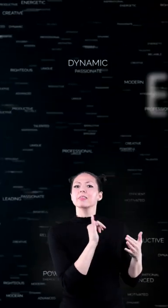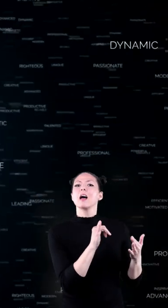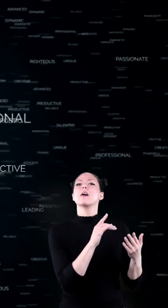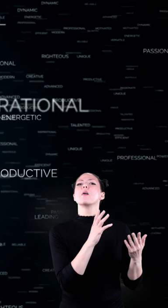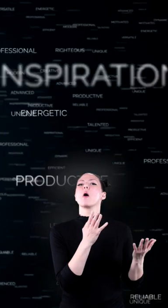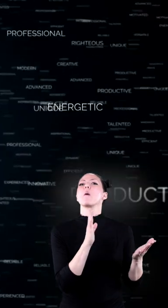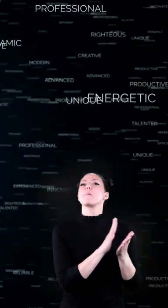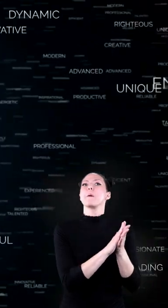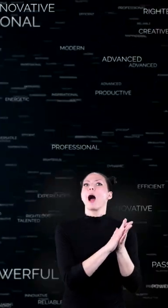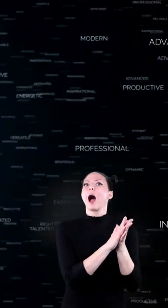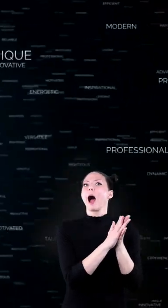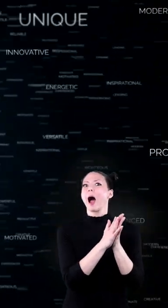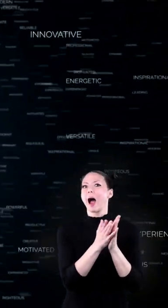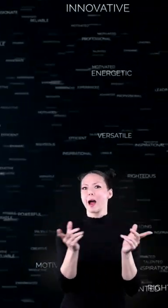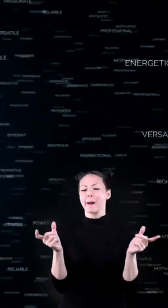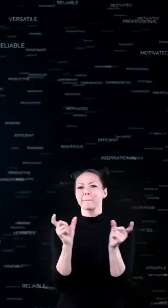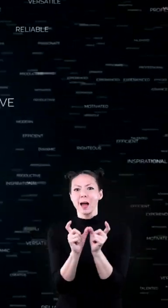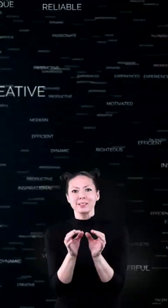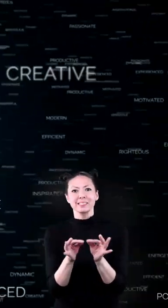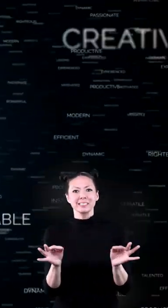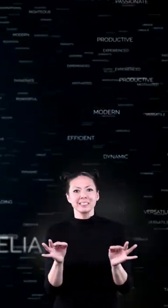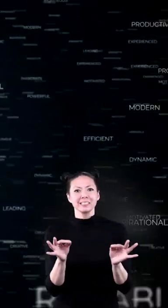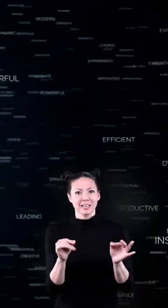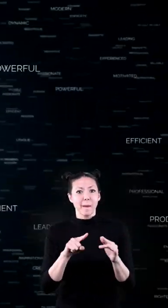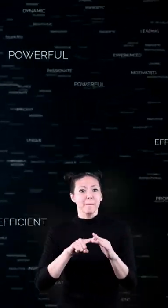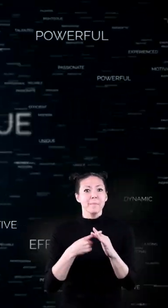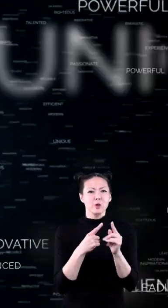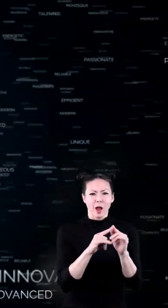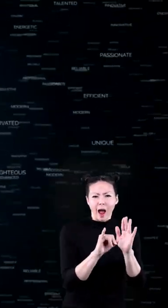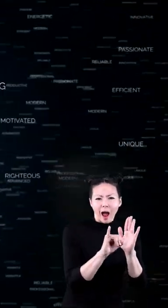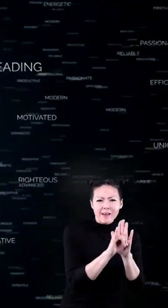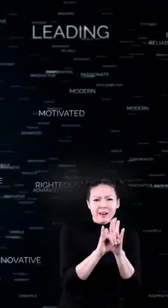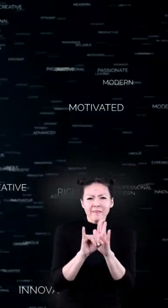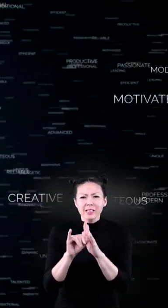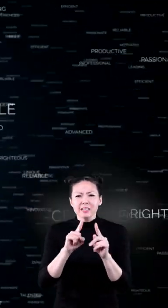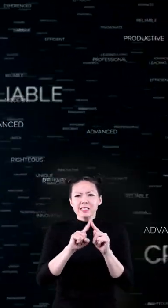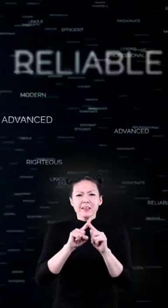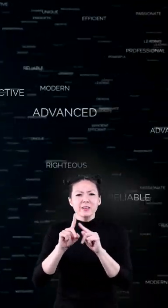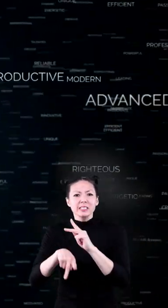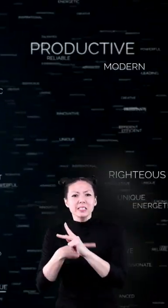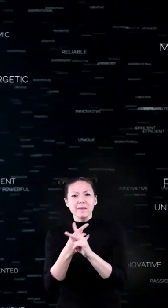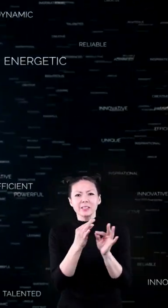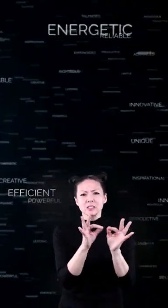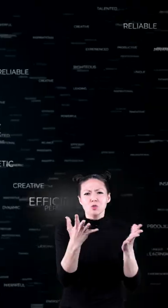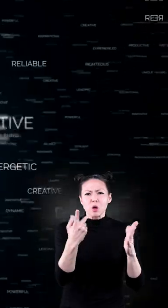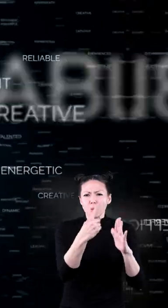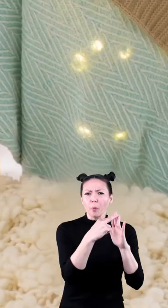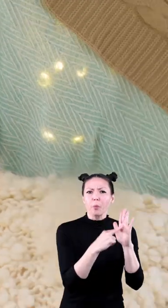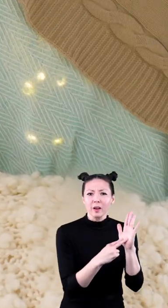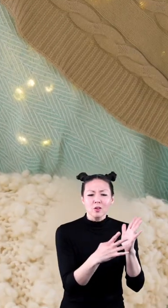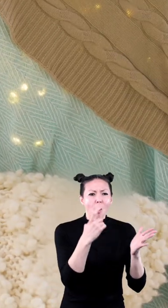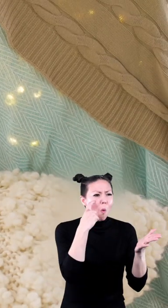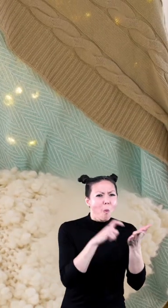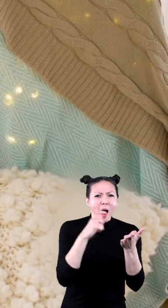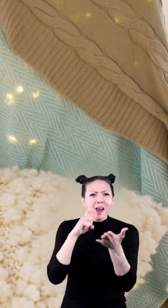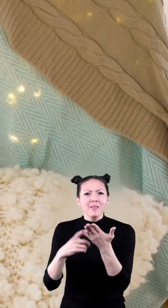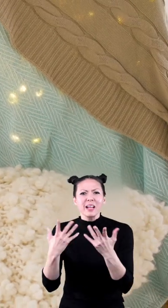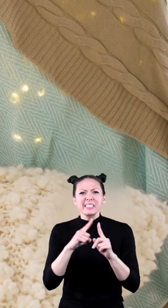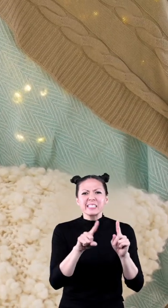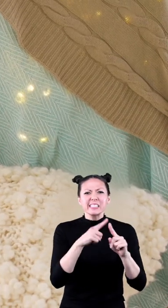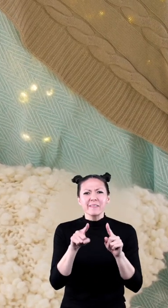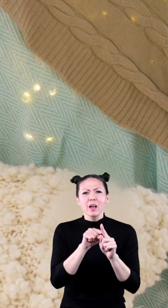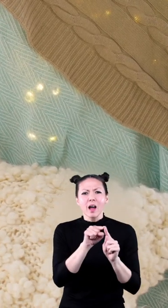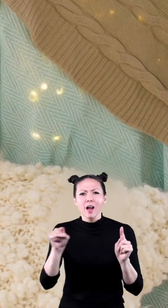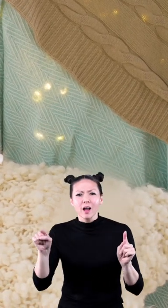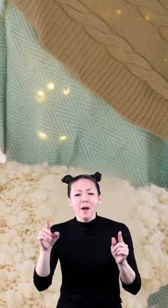that you know all about compound sentences you can begin to identify the different types of sentences you read recognize their